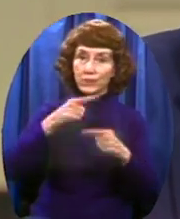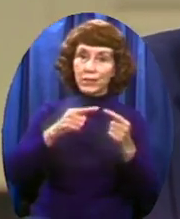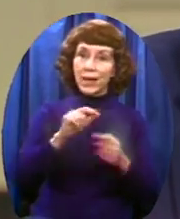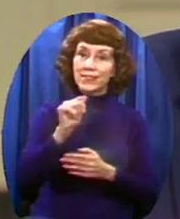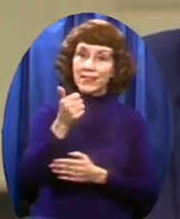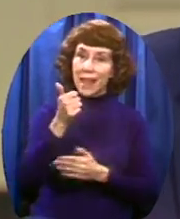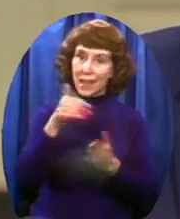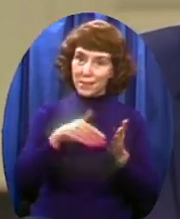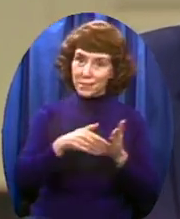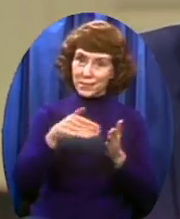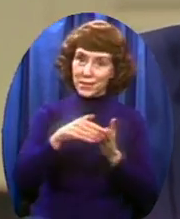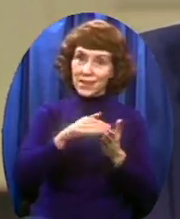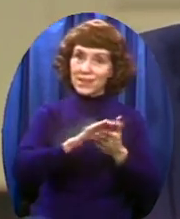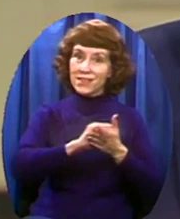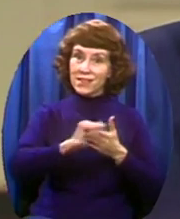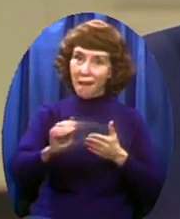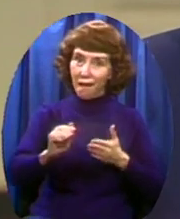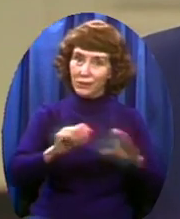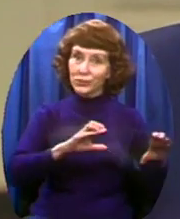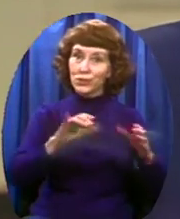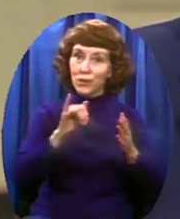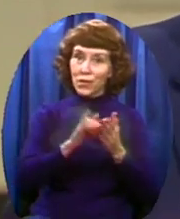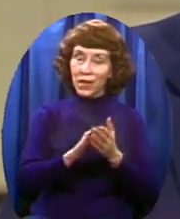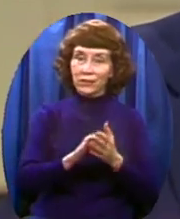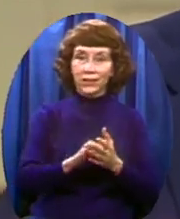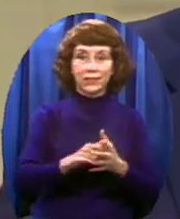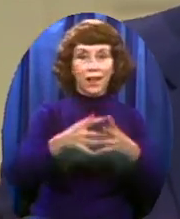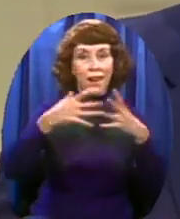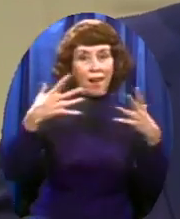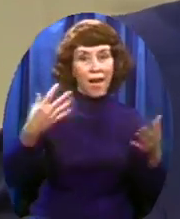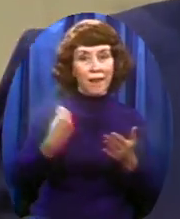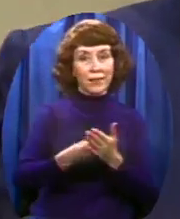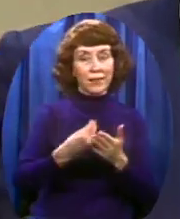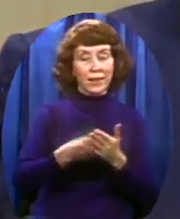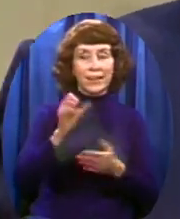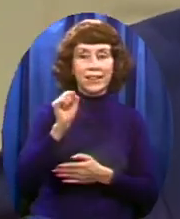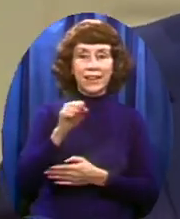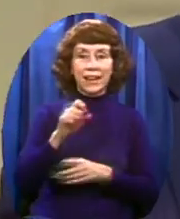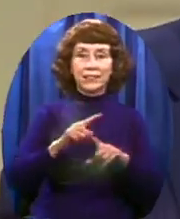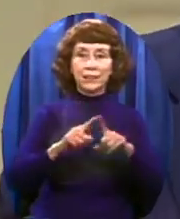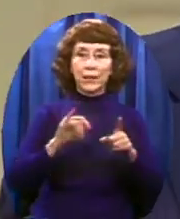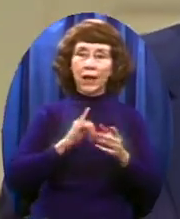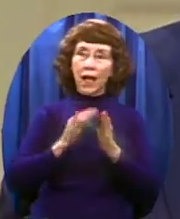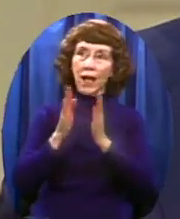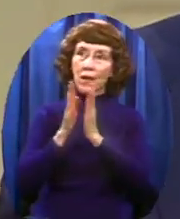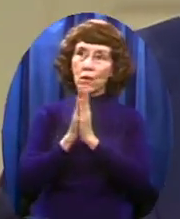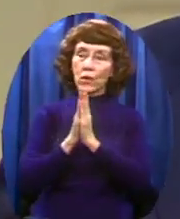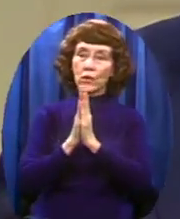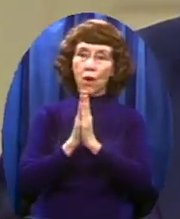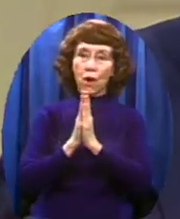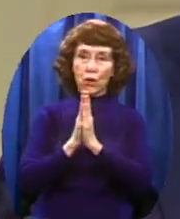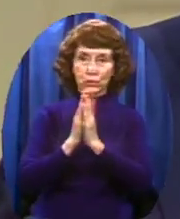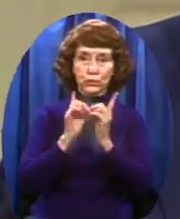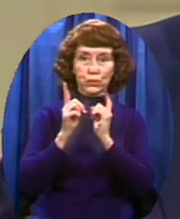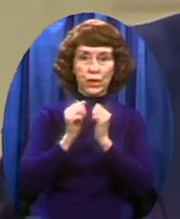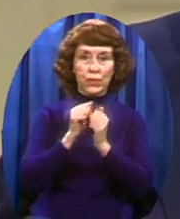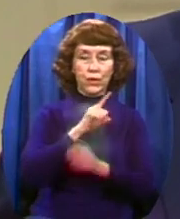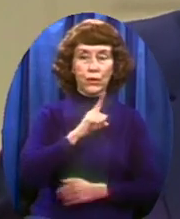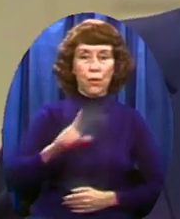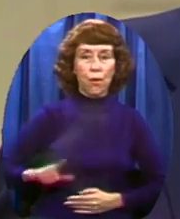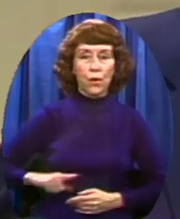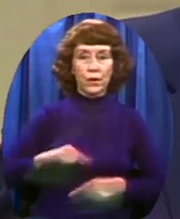do it You say, boy, that's a lot of money, it sure is But I put this before the Lord And I told you about it last week